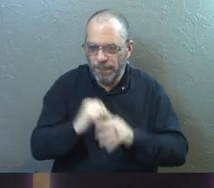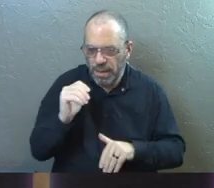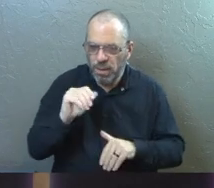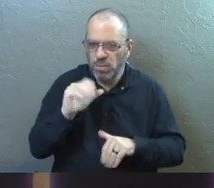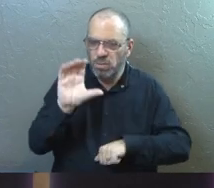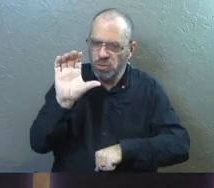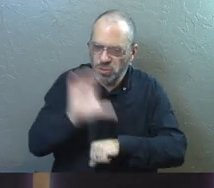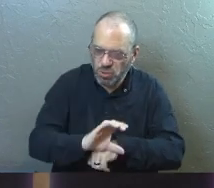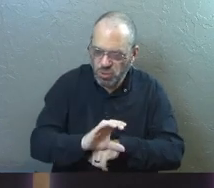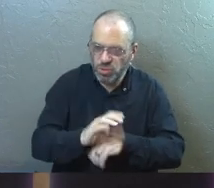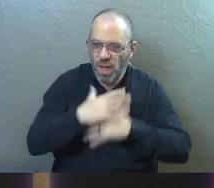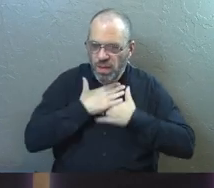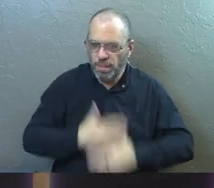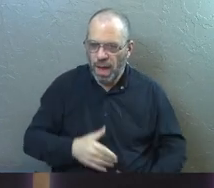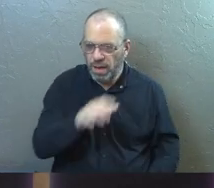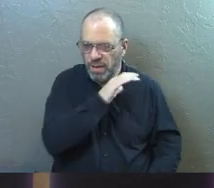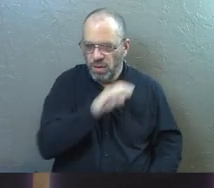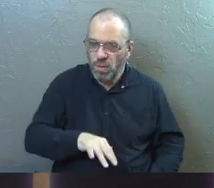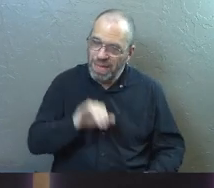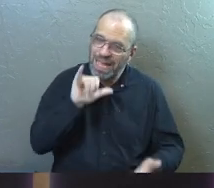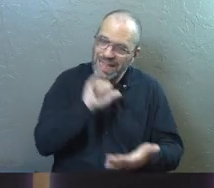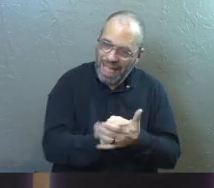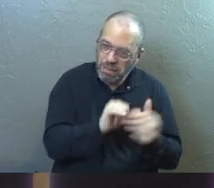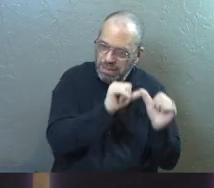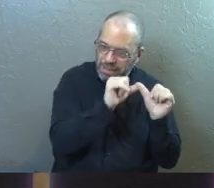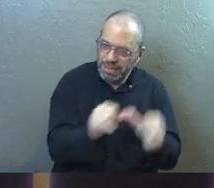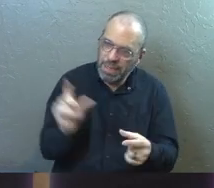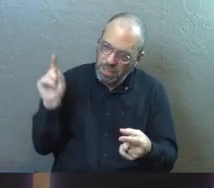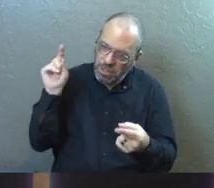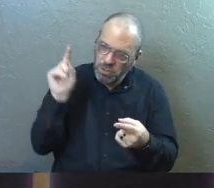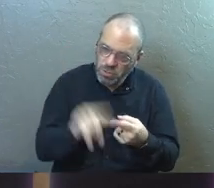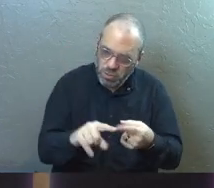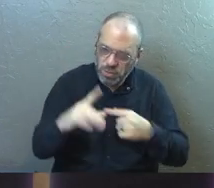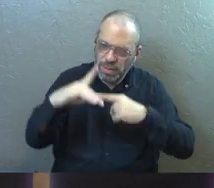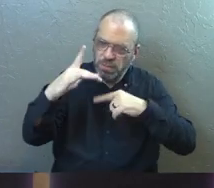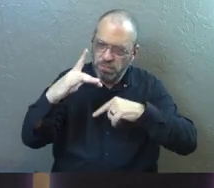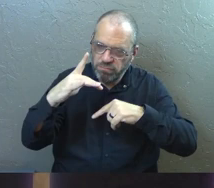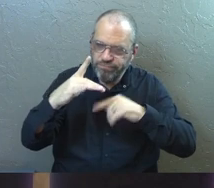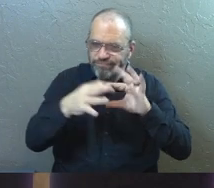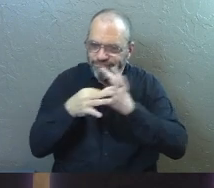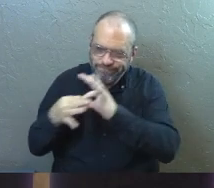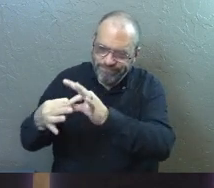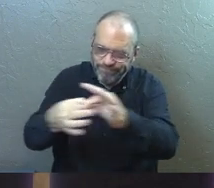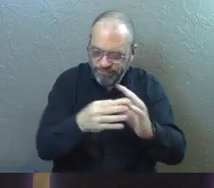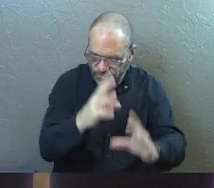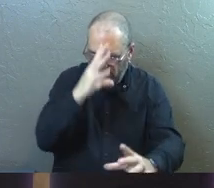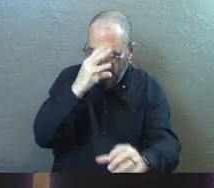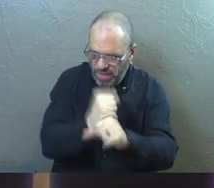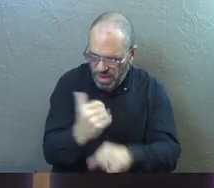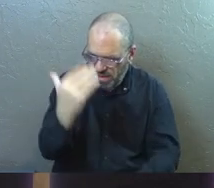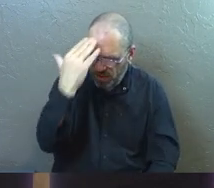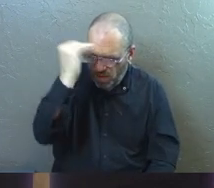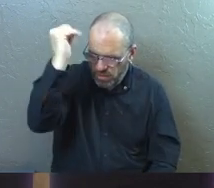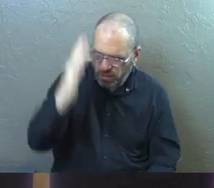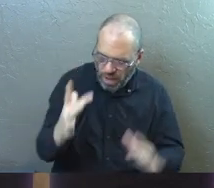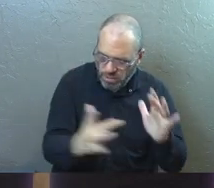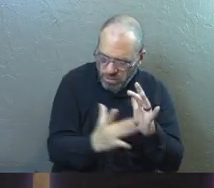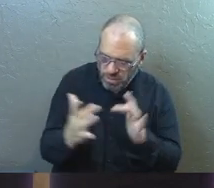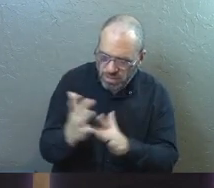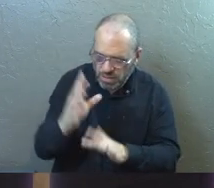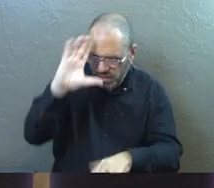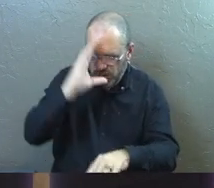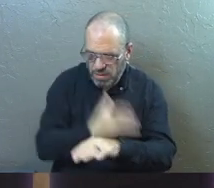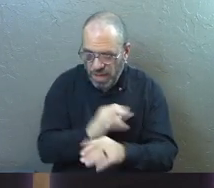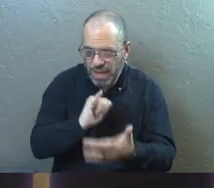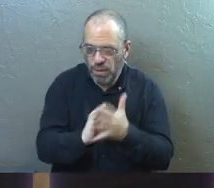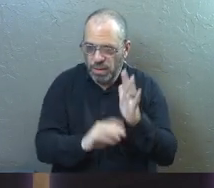up the church, the body of Christ. This will continue until we all come to such unity in our faith and knowledge of God's son that we will